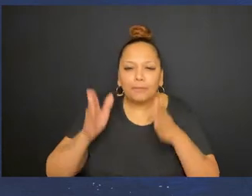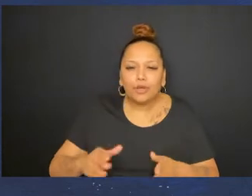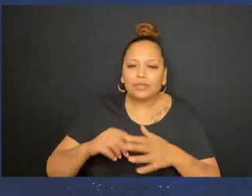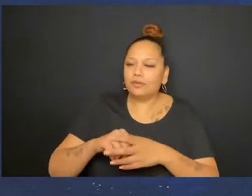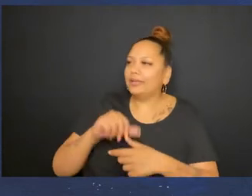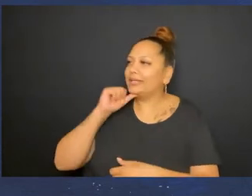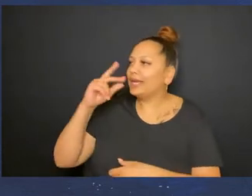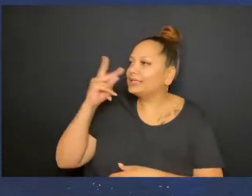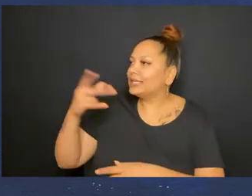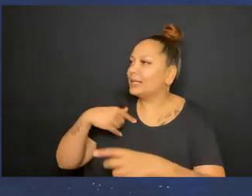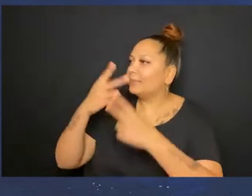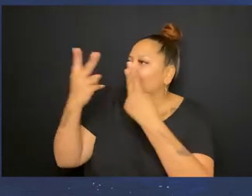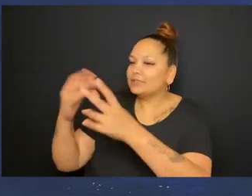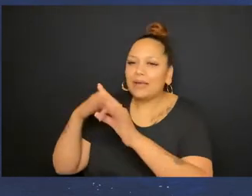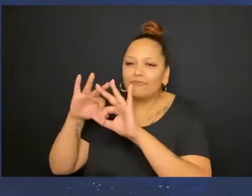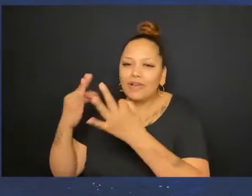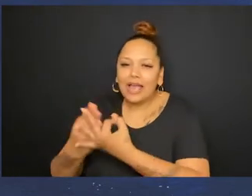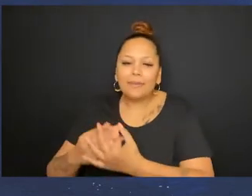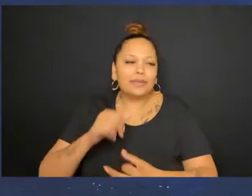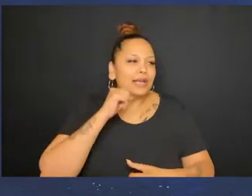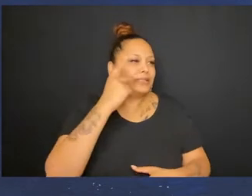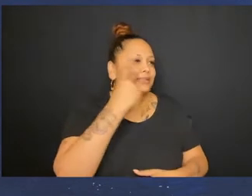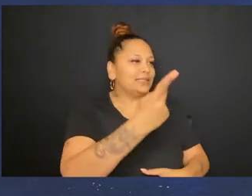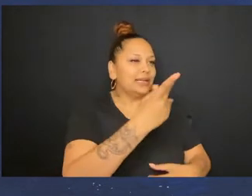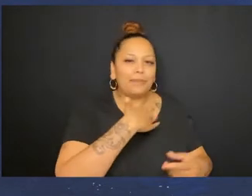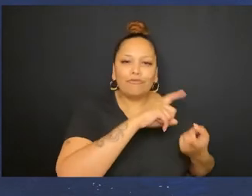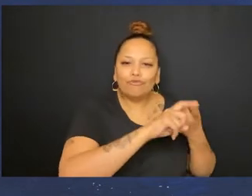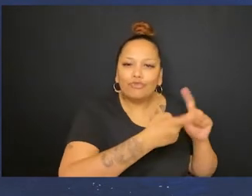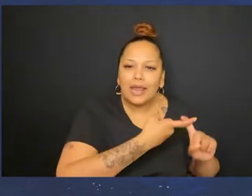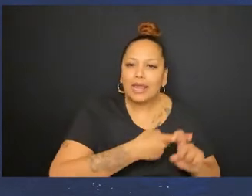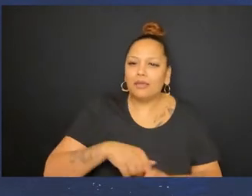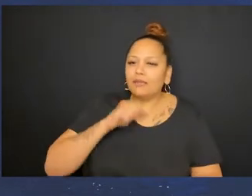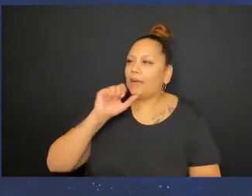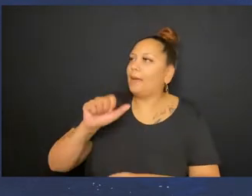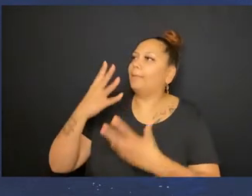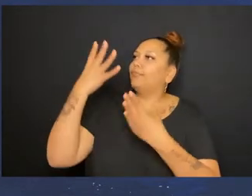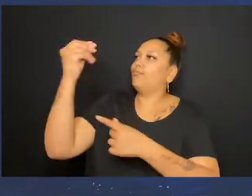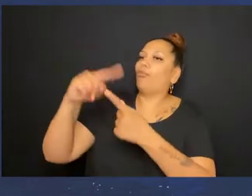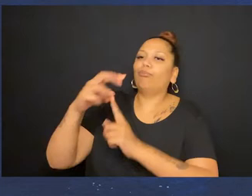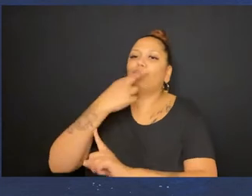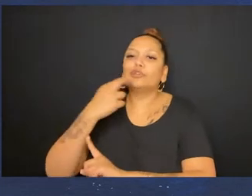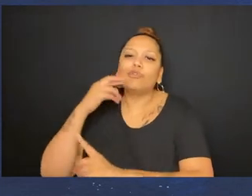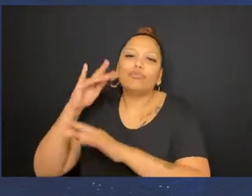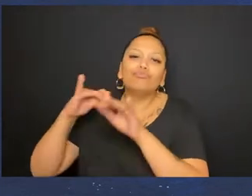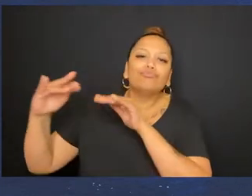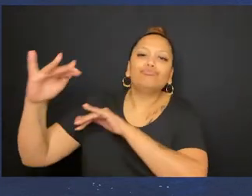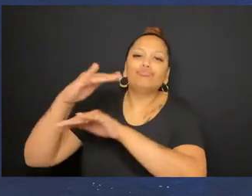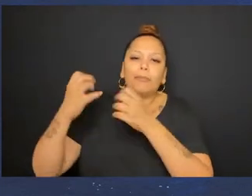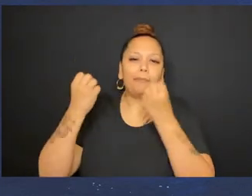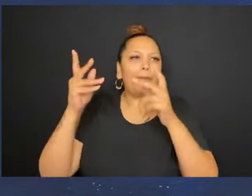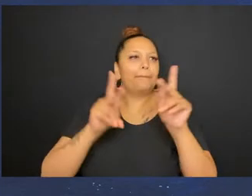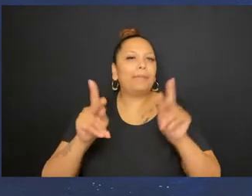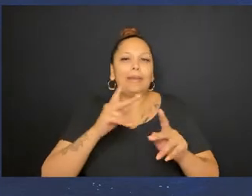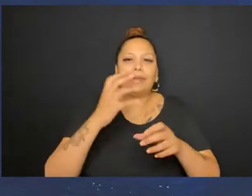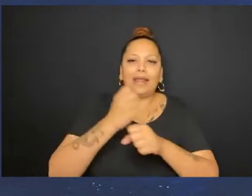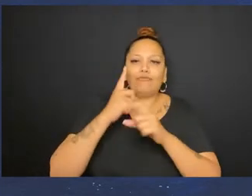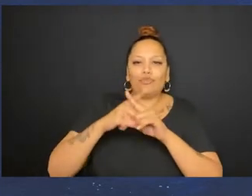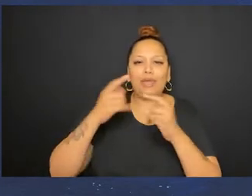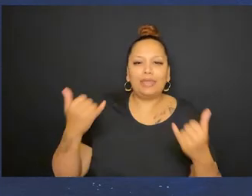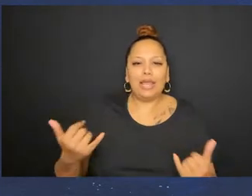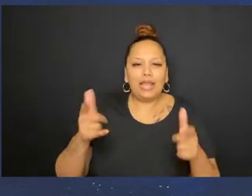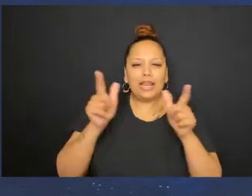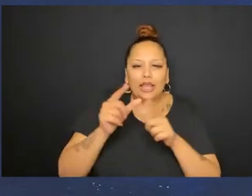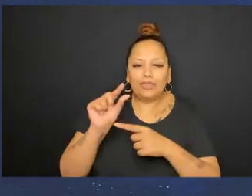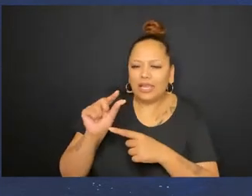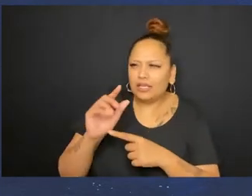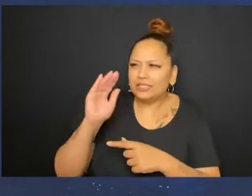that were in person. On top of not seeing my family, not seeing my friends, not being able to go to a restaurant. Which a lot of people are taking for granted right now.